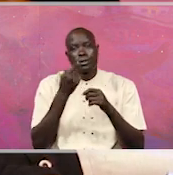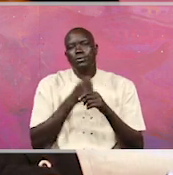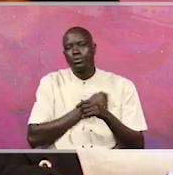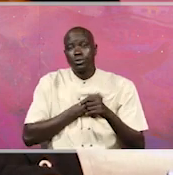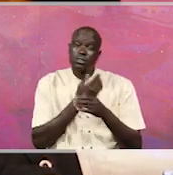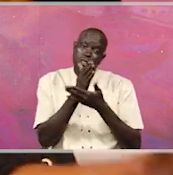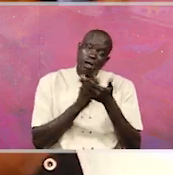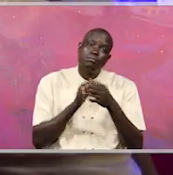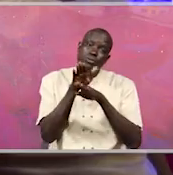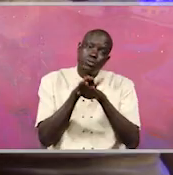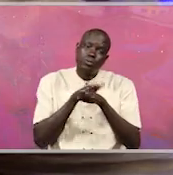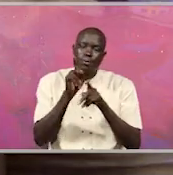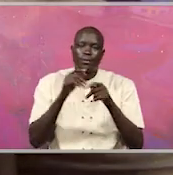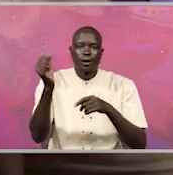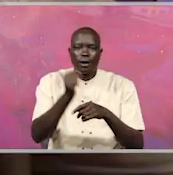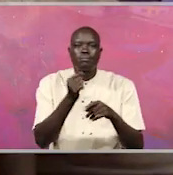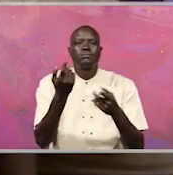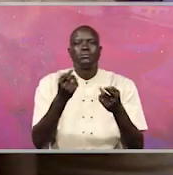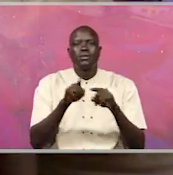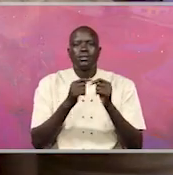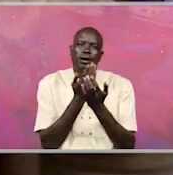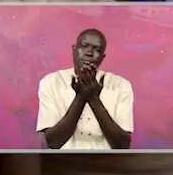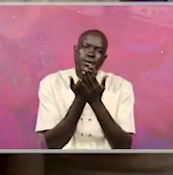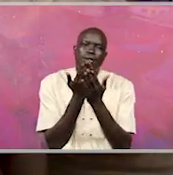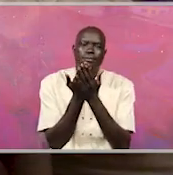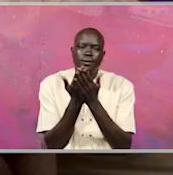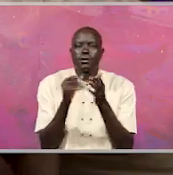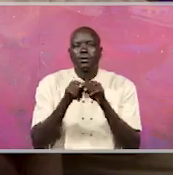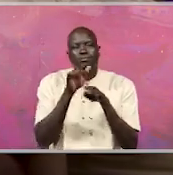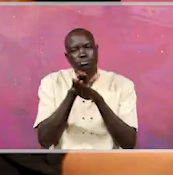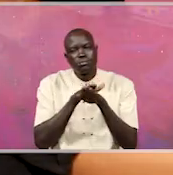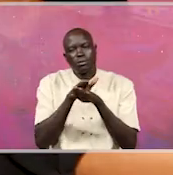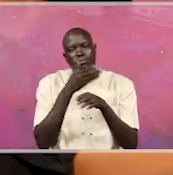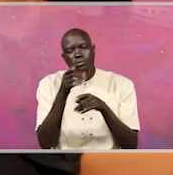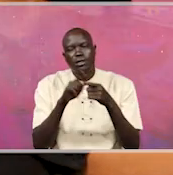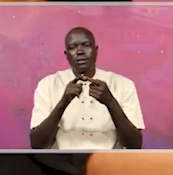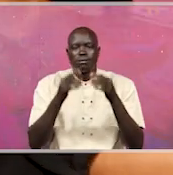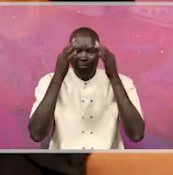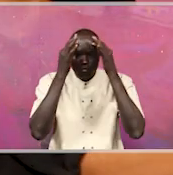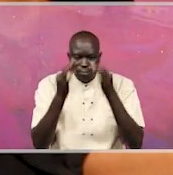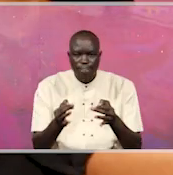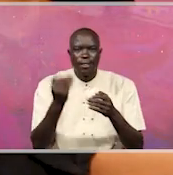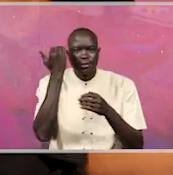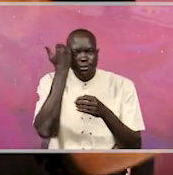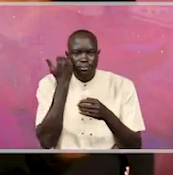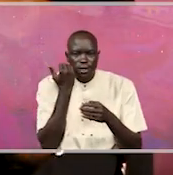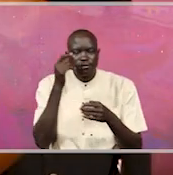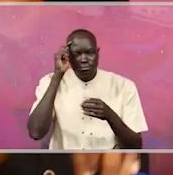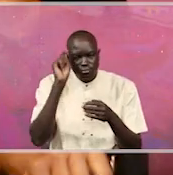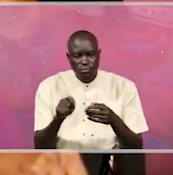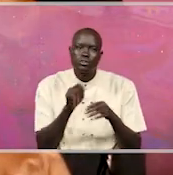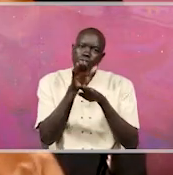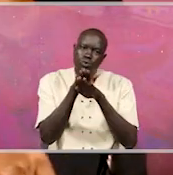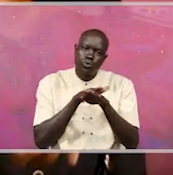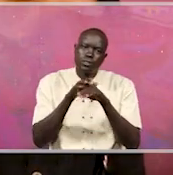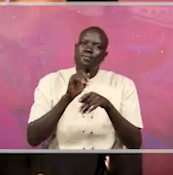especially where people go to appeal in the court of appeal. There has also been a delay in execution of the judgment, especially where